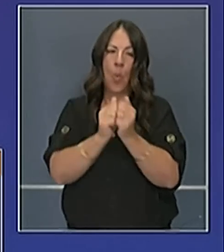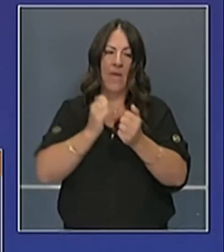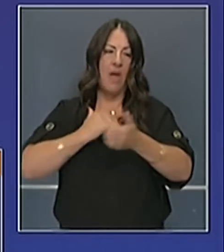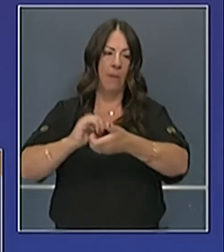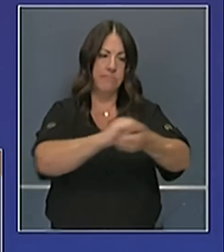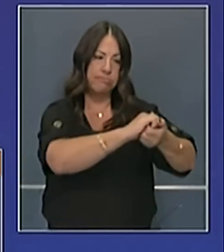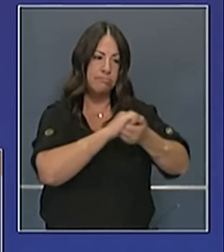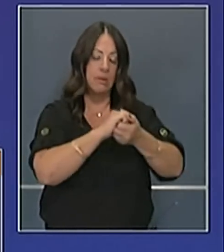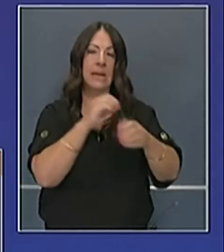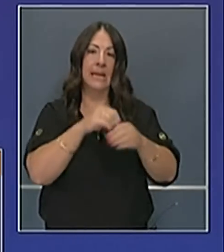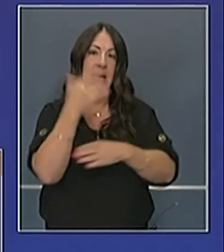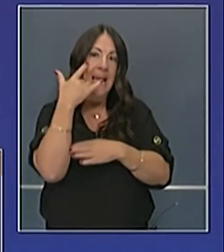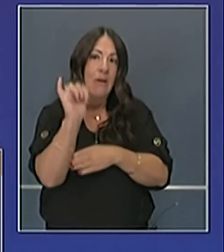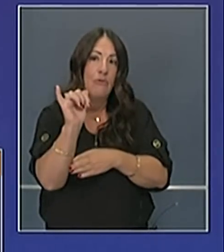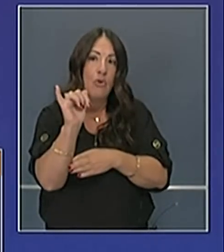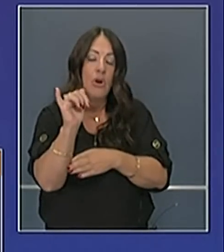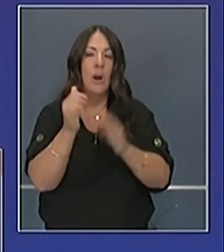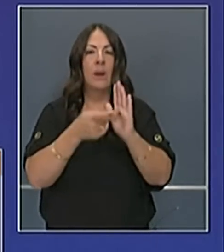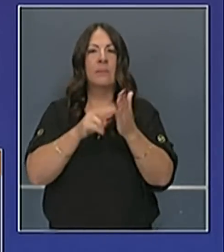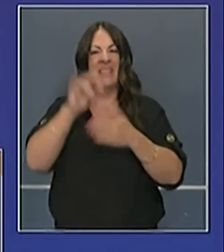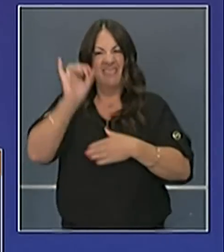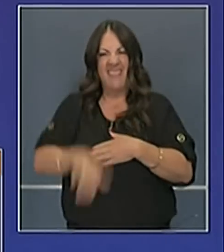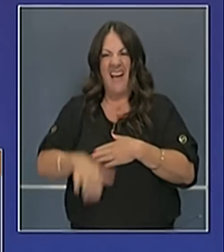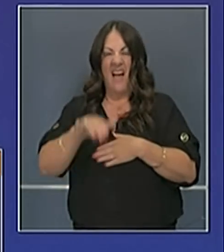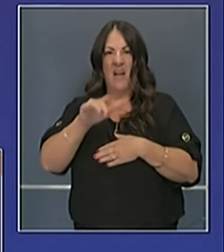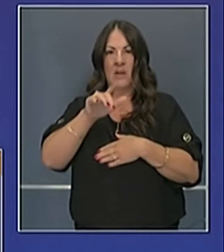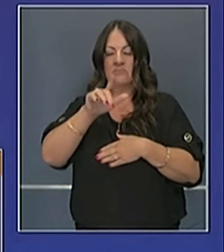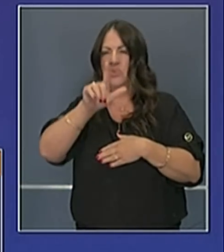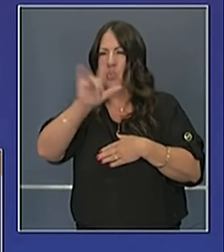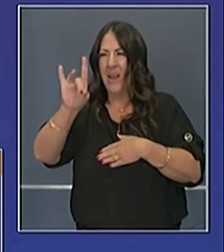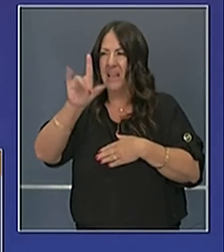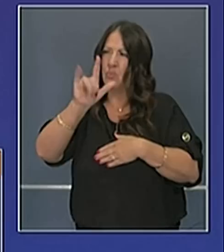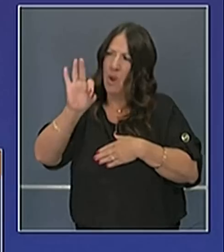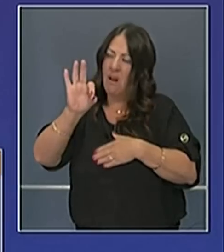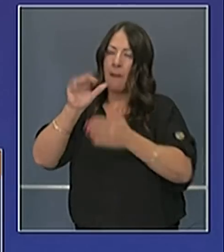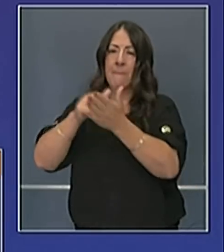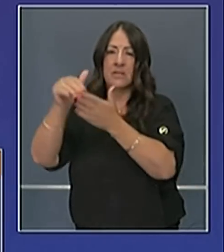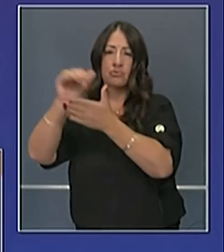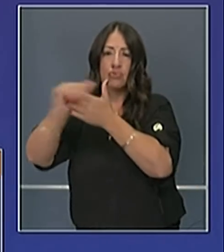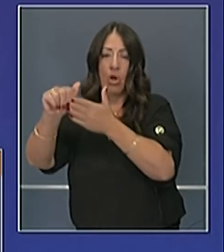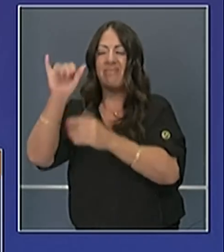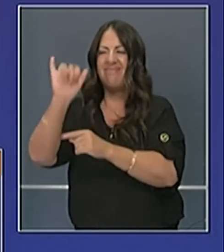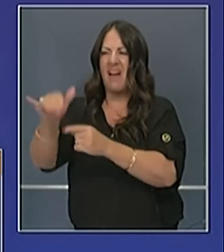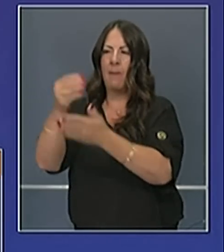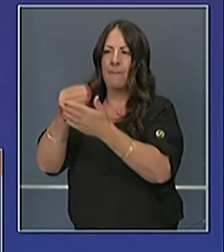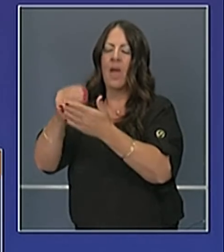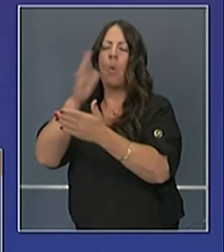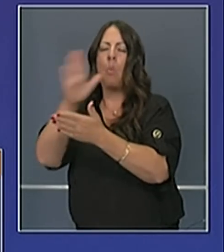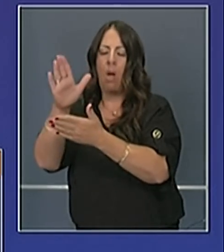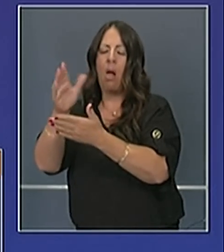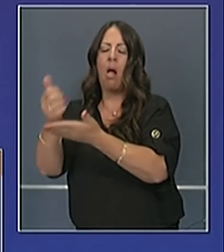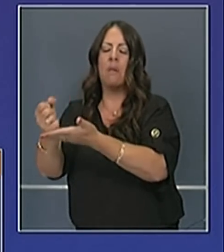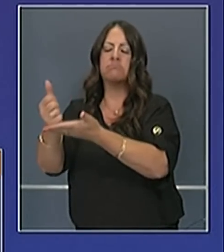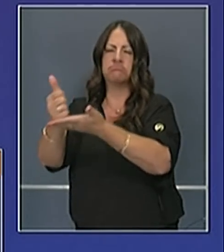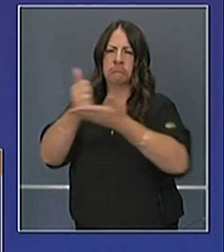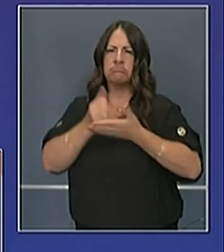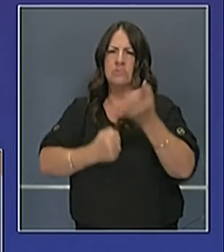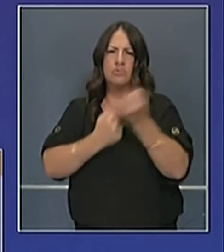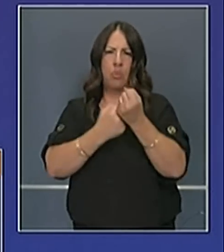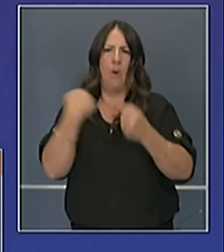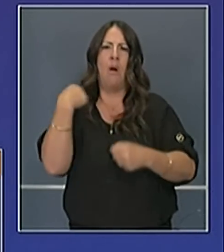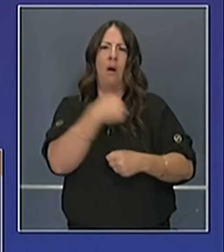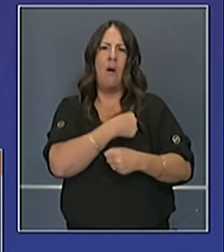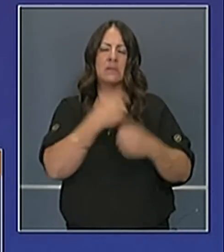throughout California, meaning that $28, almost $29 million will go to support our efforts at the state level and also support